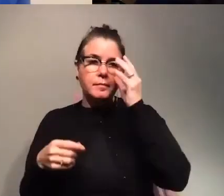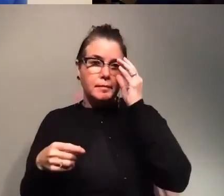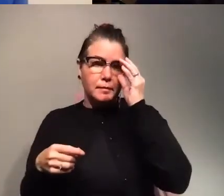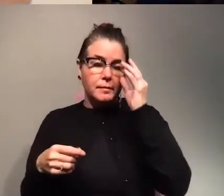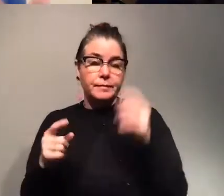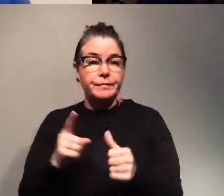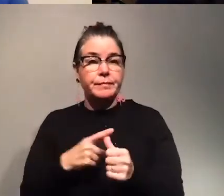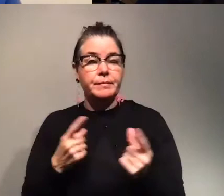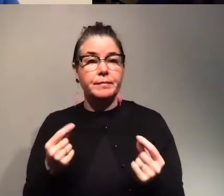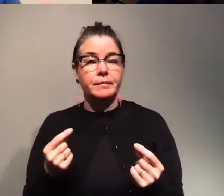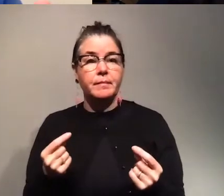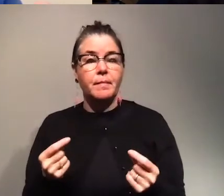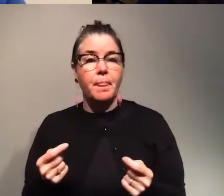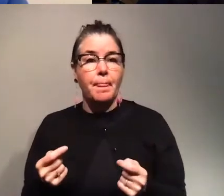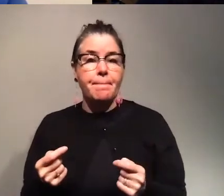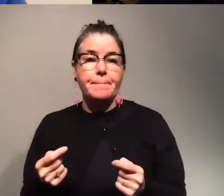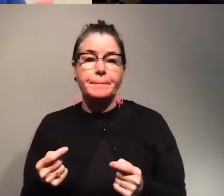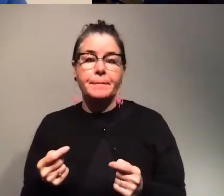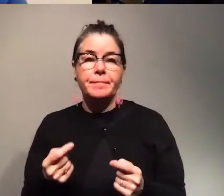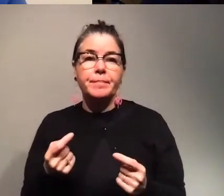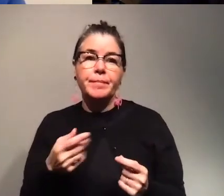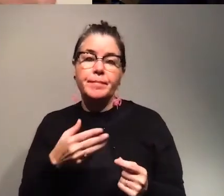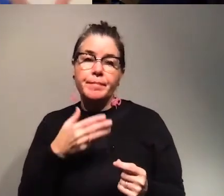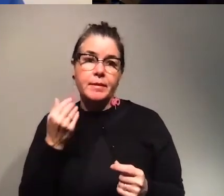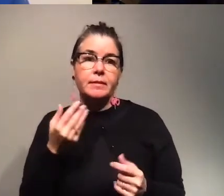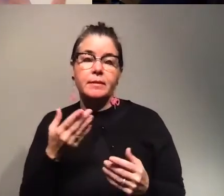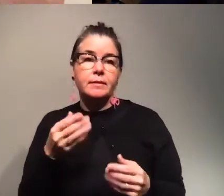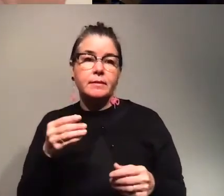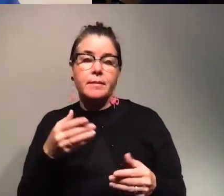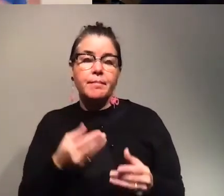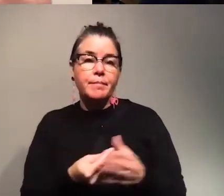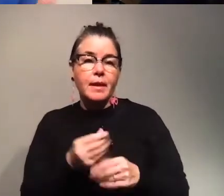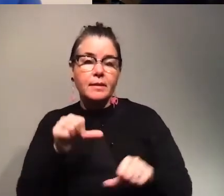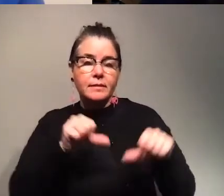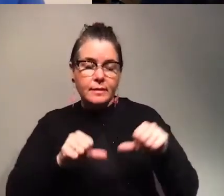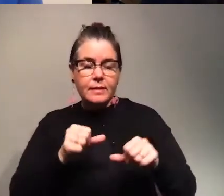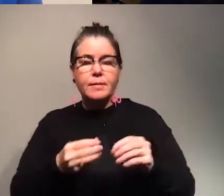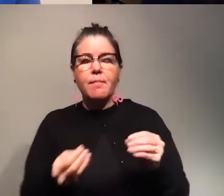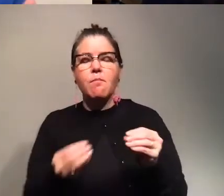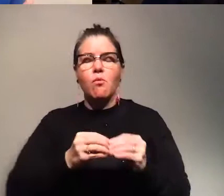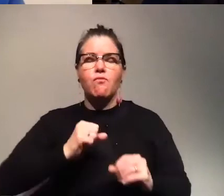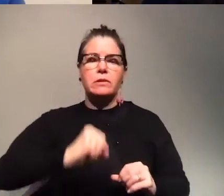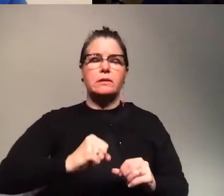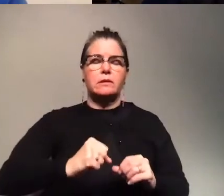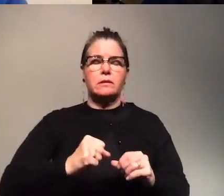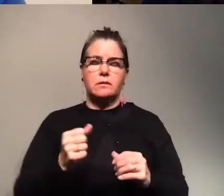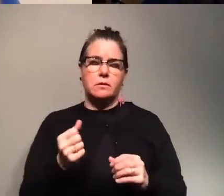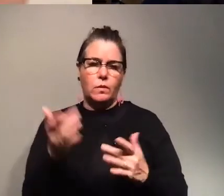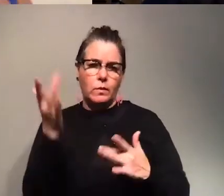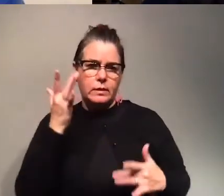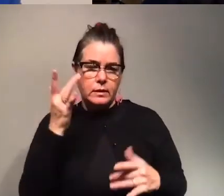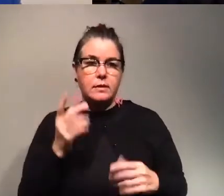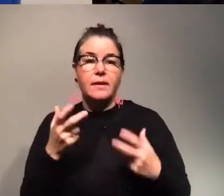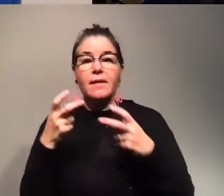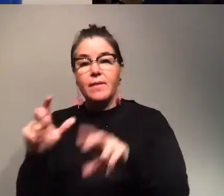is we need to invest in plant sciences to make plants that are more resistant to diseases we need to invest in